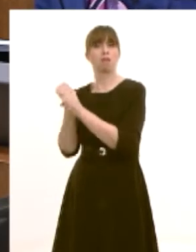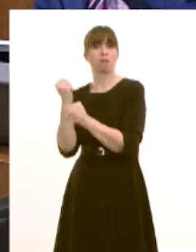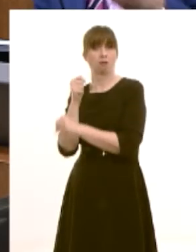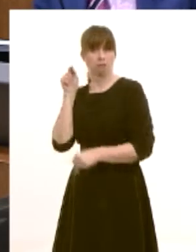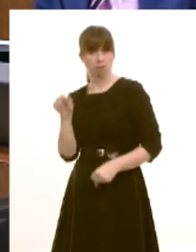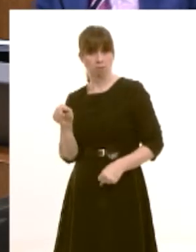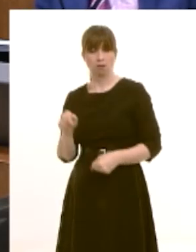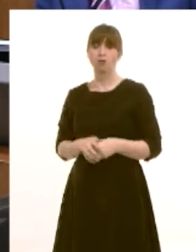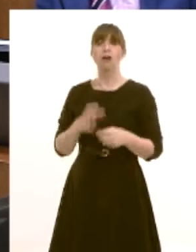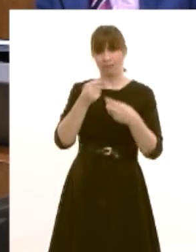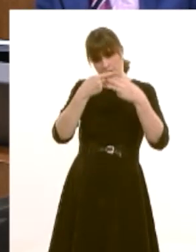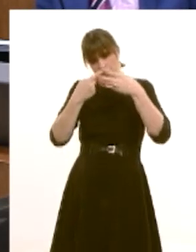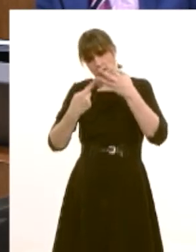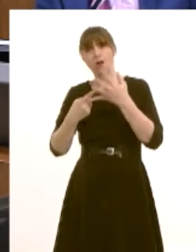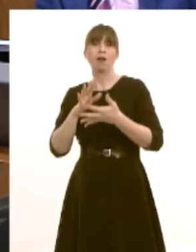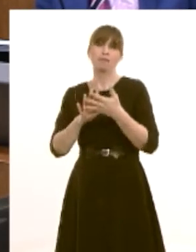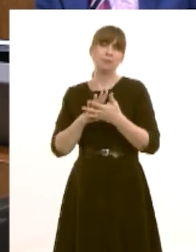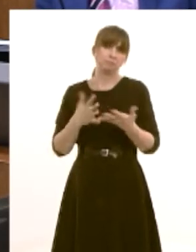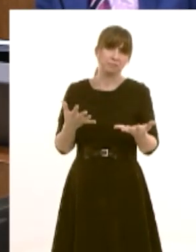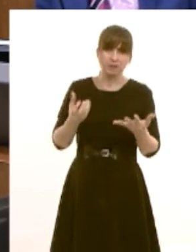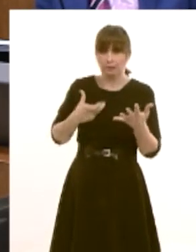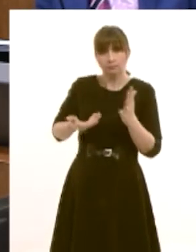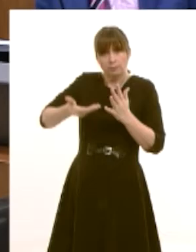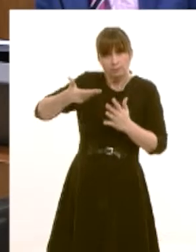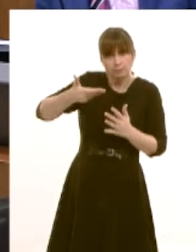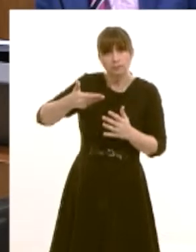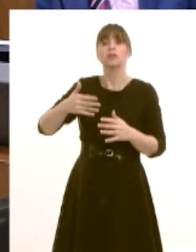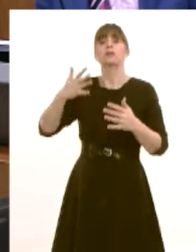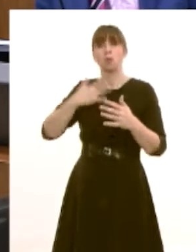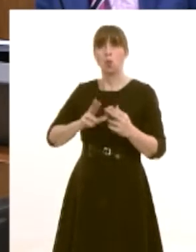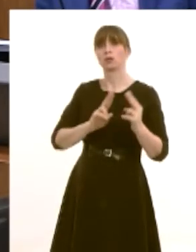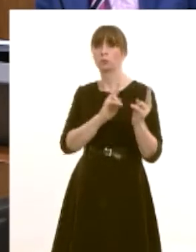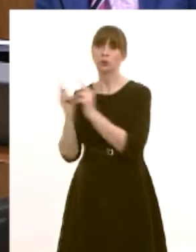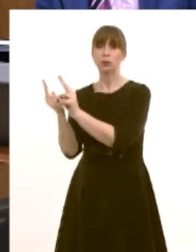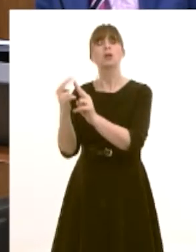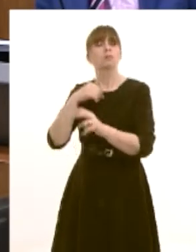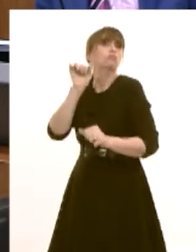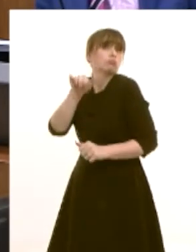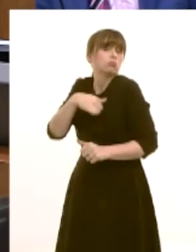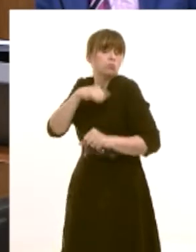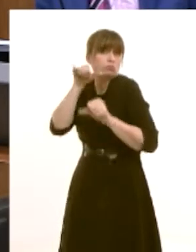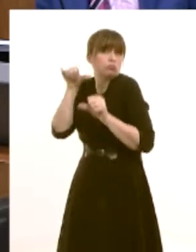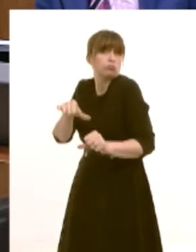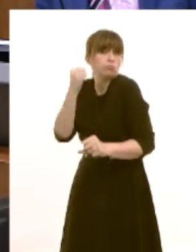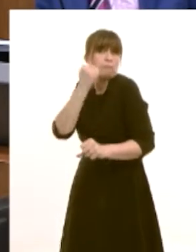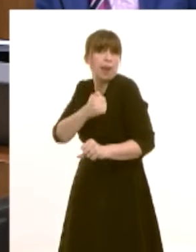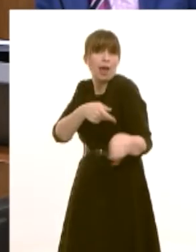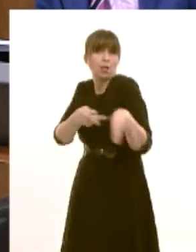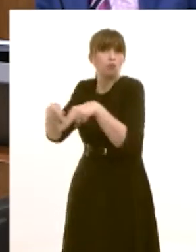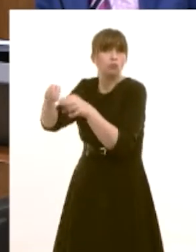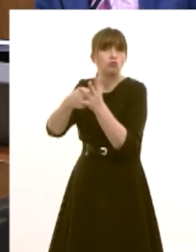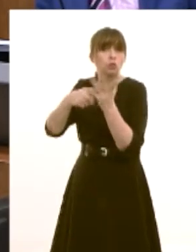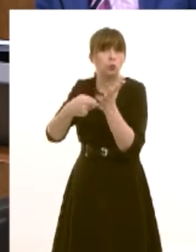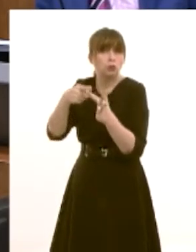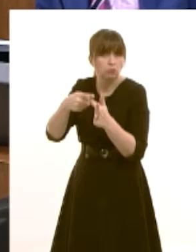perspective uh we wish to see an m4 relief road being built it's true to say our preferred route is the black route but of course uh we are